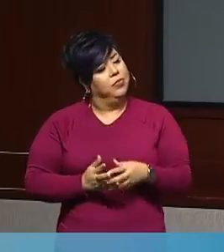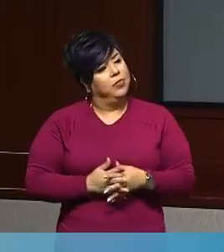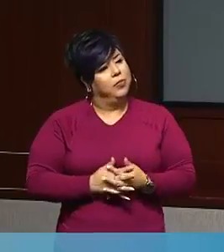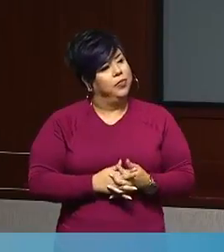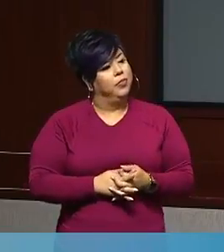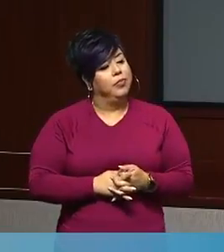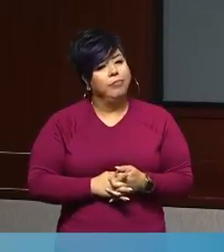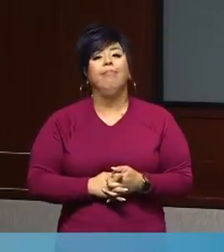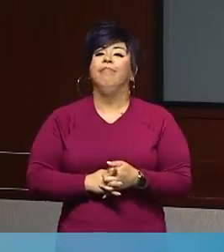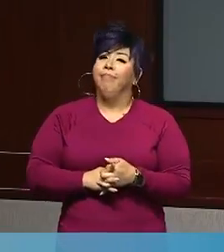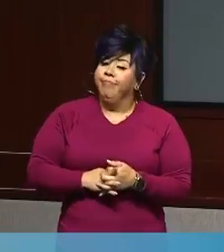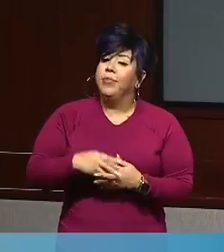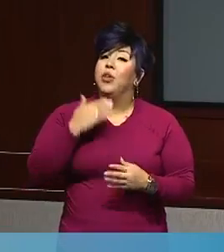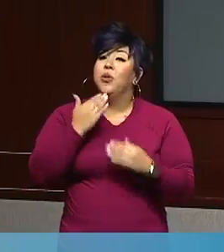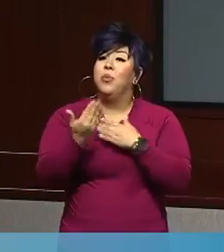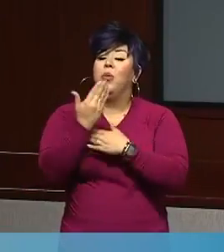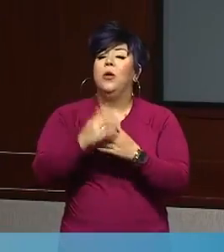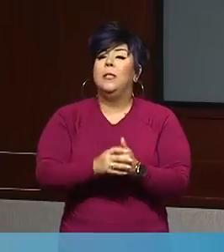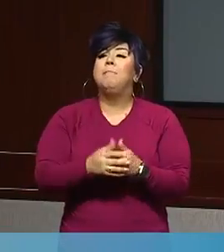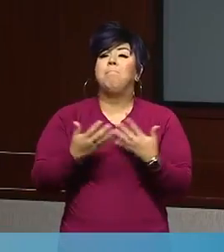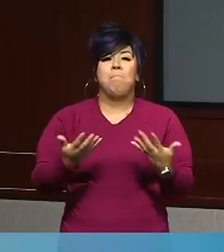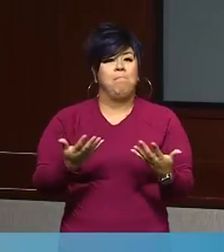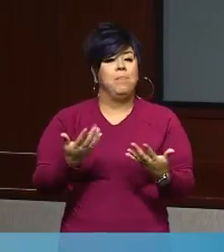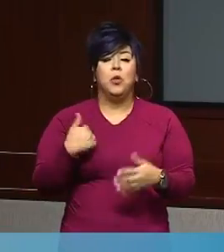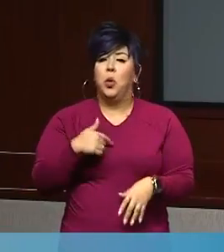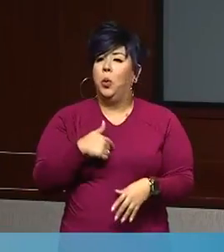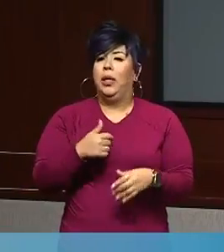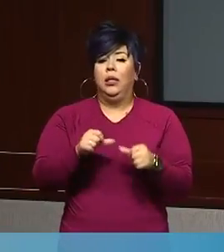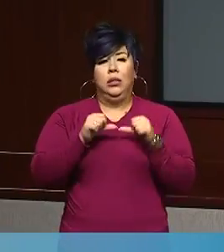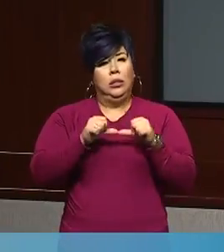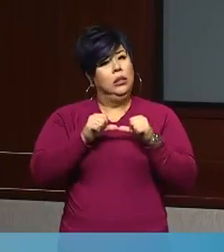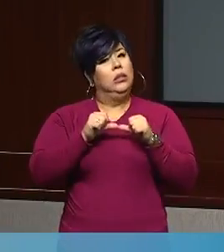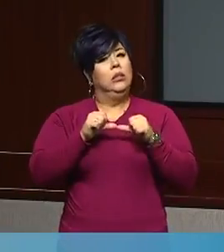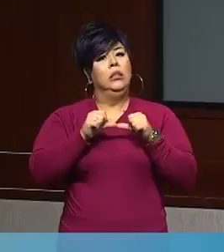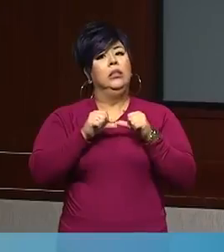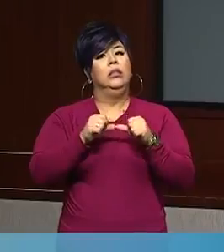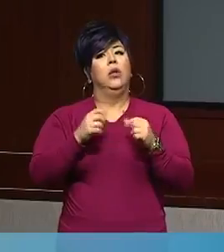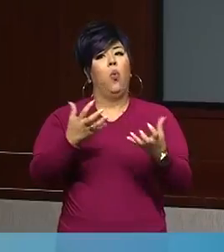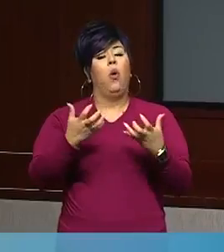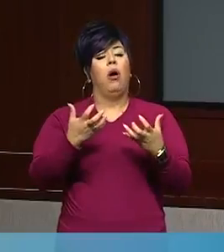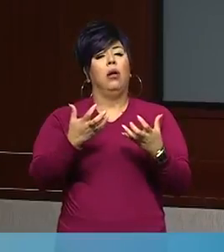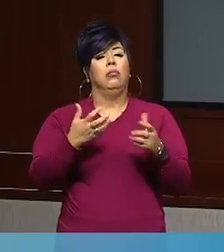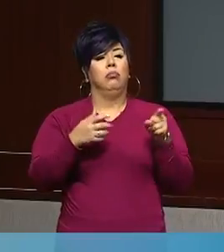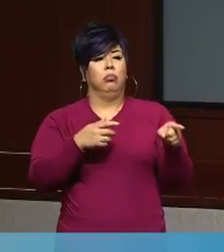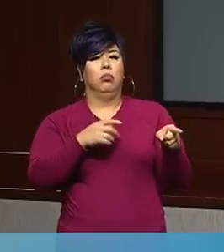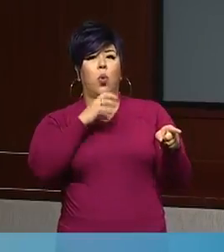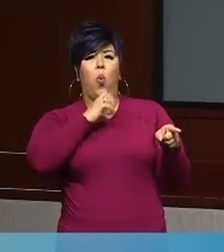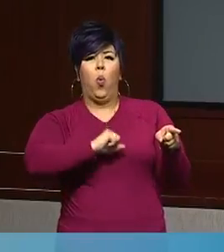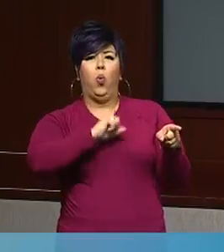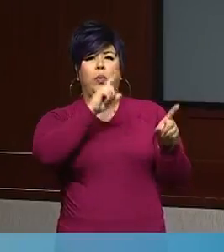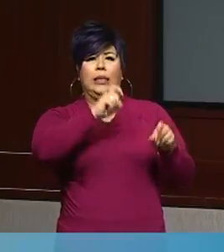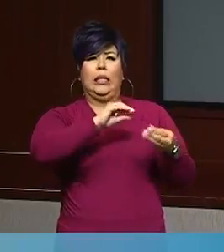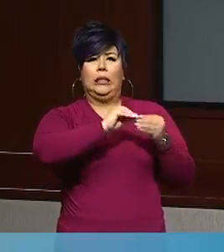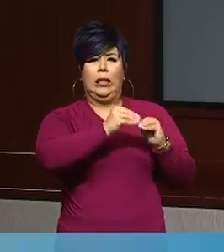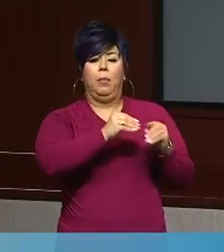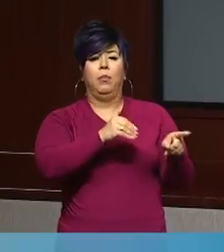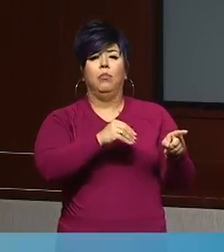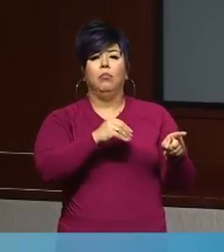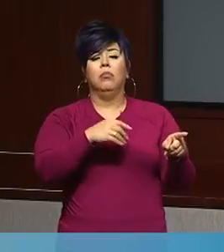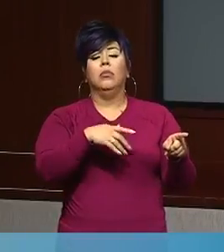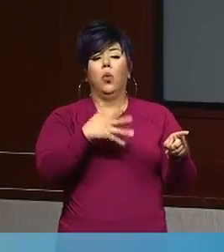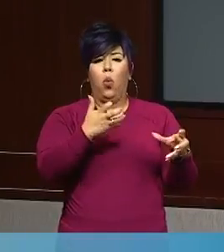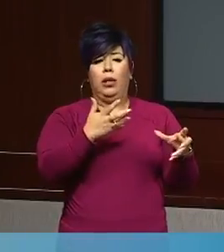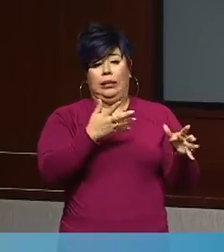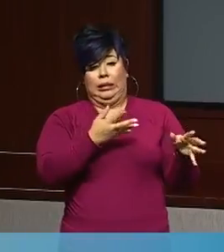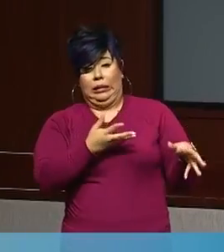Good morning. So we are going to continue to work to get those older cases into the system electronically but